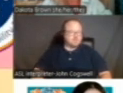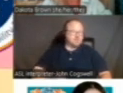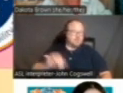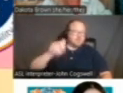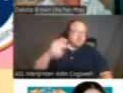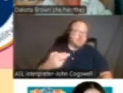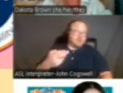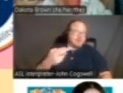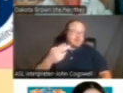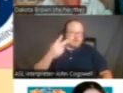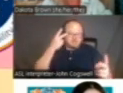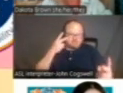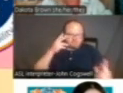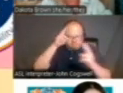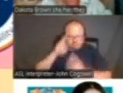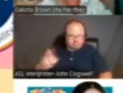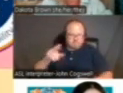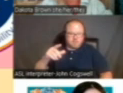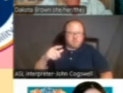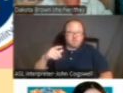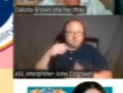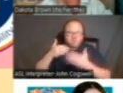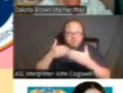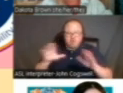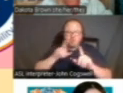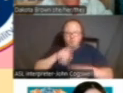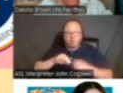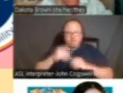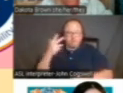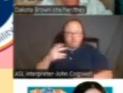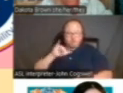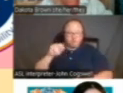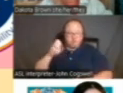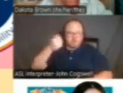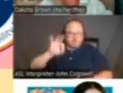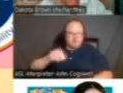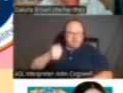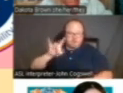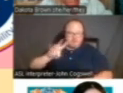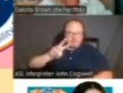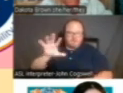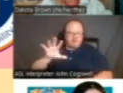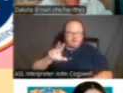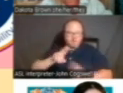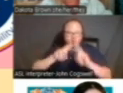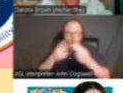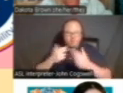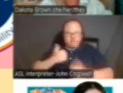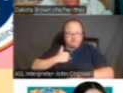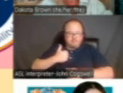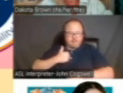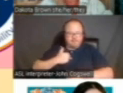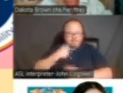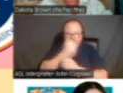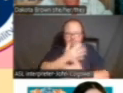Juneteenth commemorates General Order No. 3. It was on June 19th in 1865 the Union military told enslaved